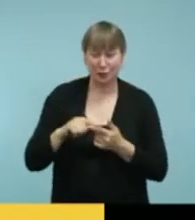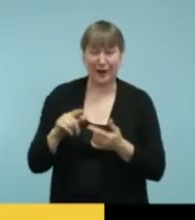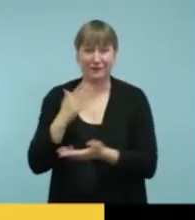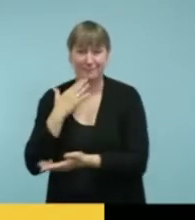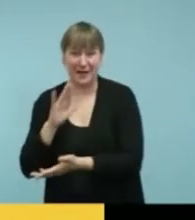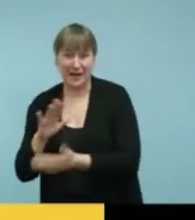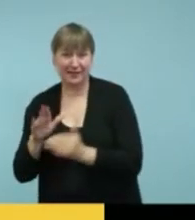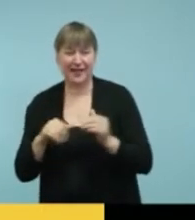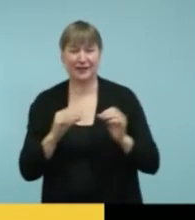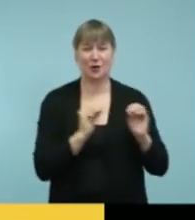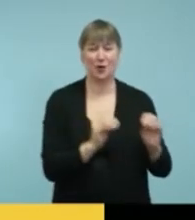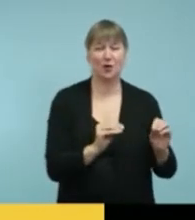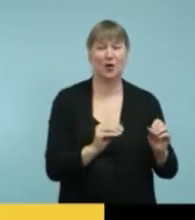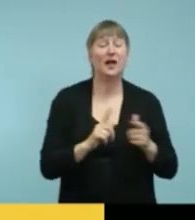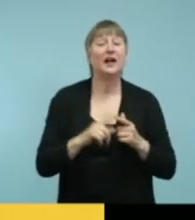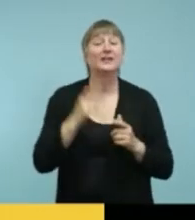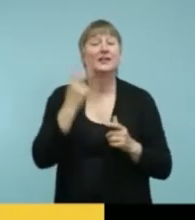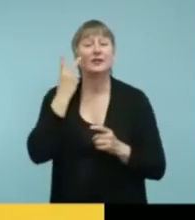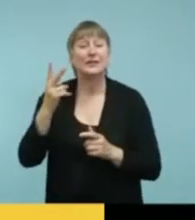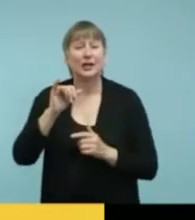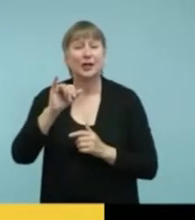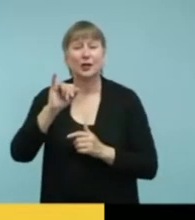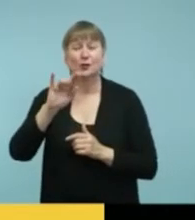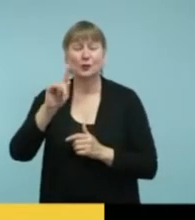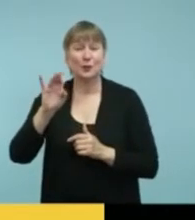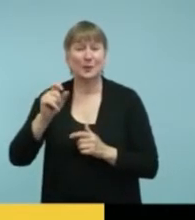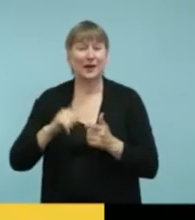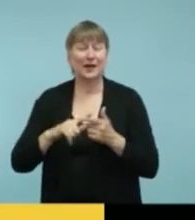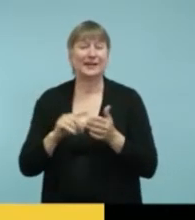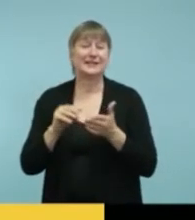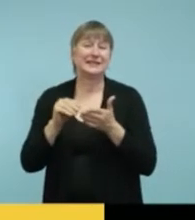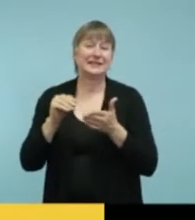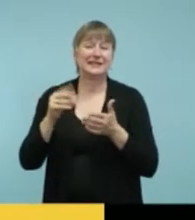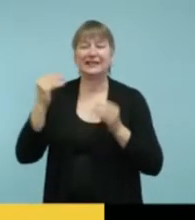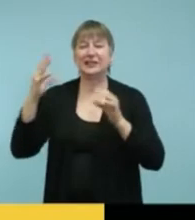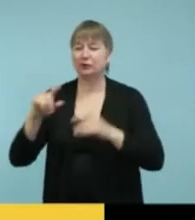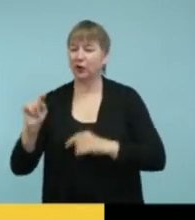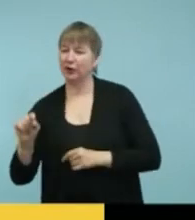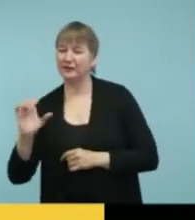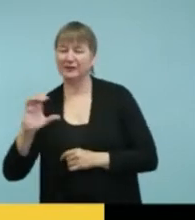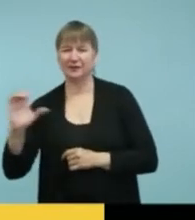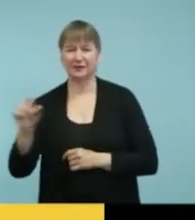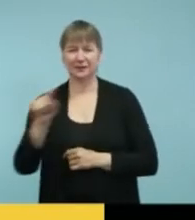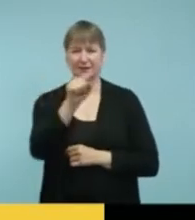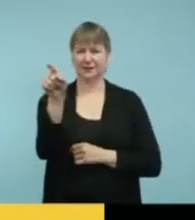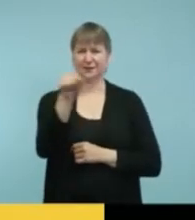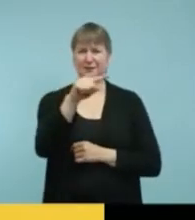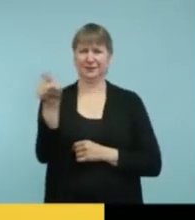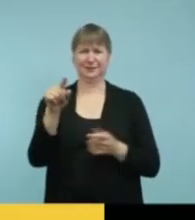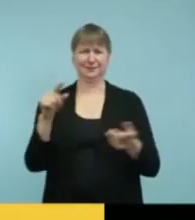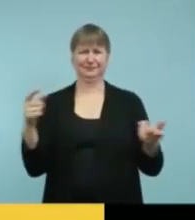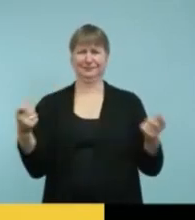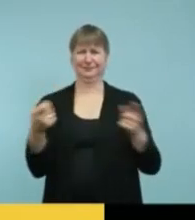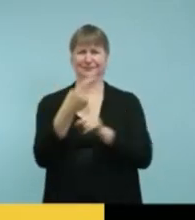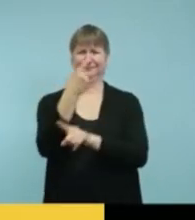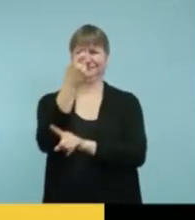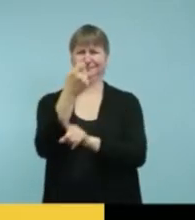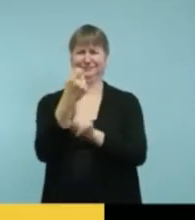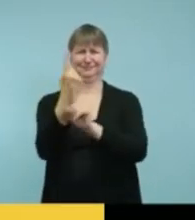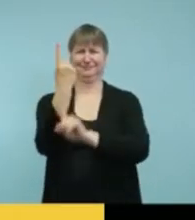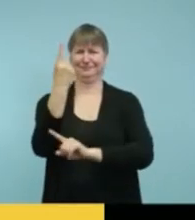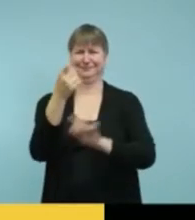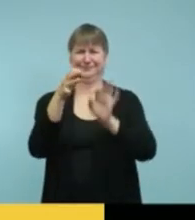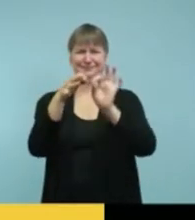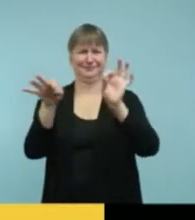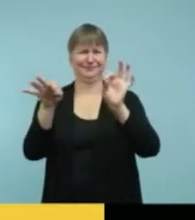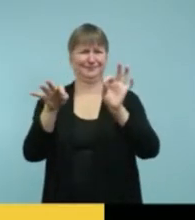about when you look on YouTube videos and you know, the teachers try to turn on the captioning and it's so bad and a bunch of, you know, swear words come along the